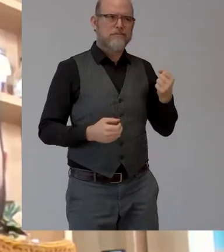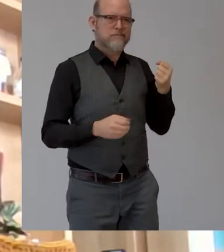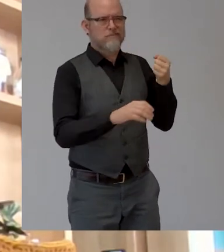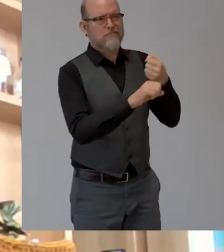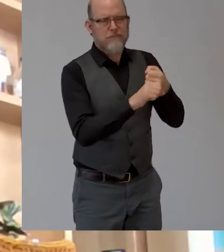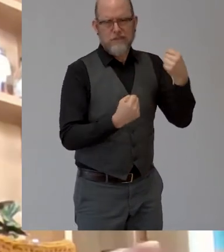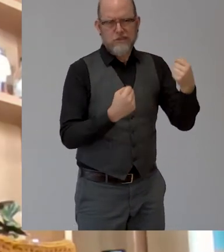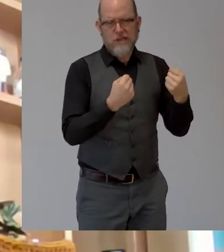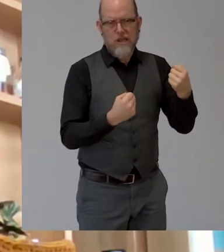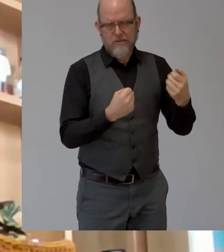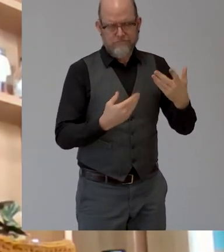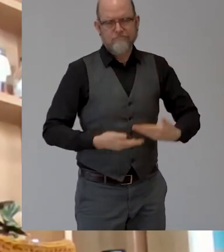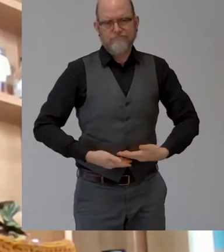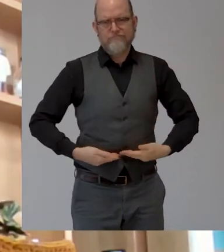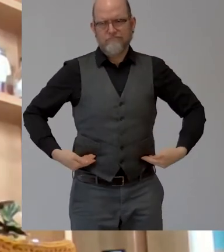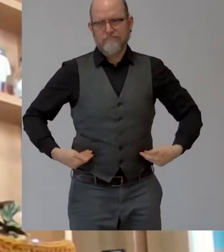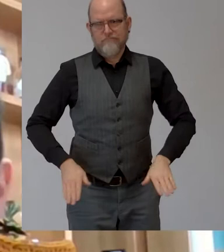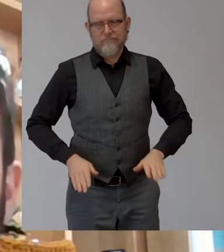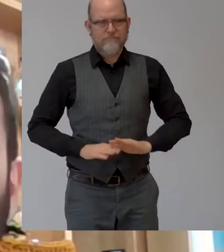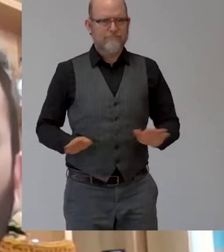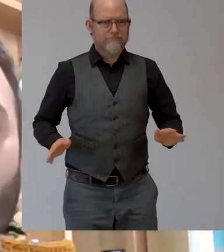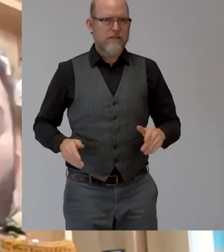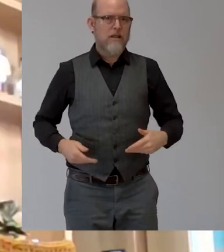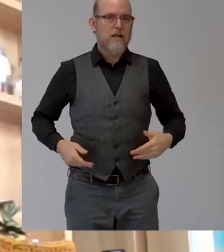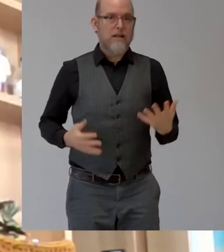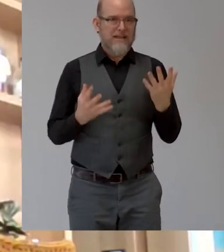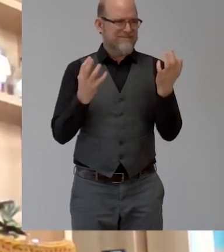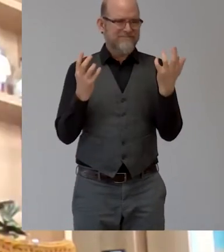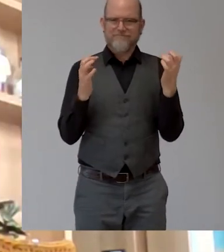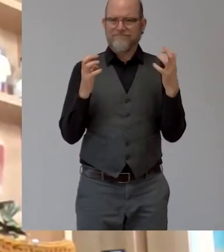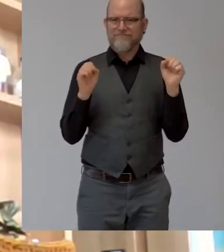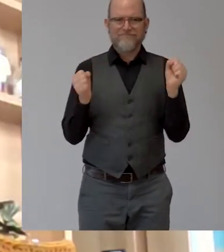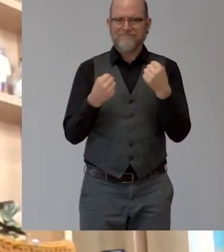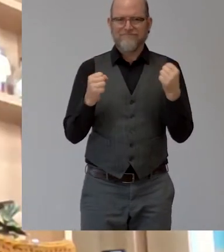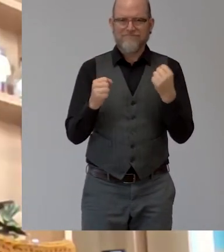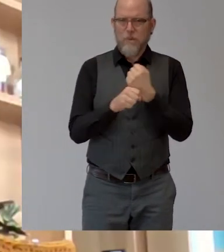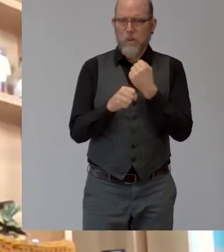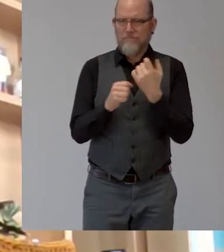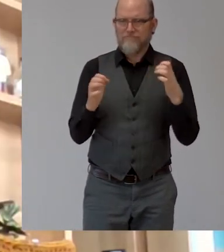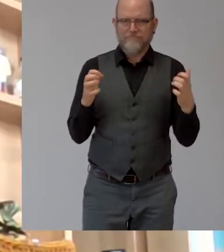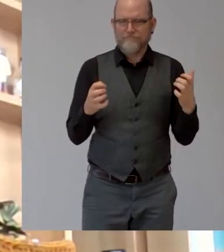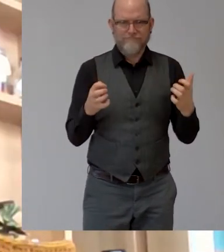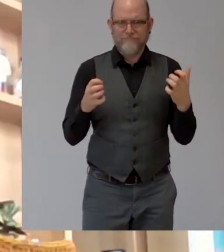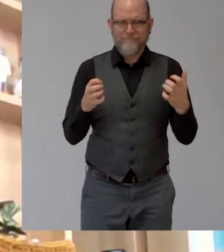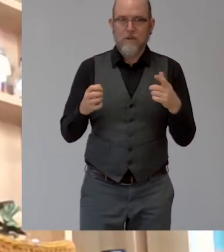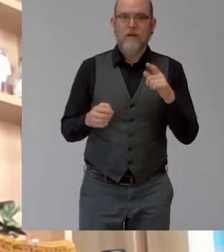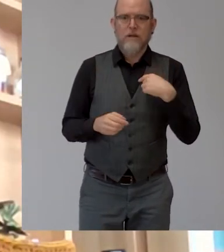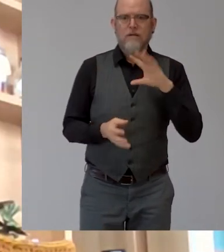affected my hands my fingers and my hands don't work as well and i've been living with this disability for 12 years now